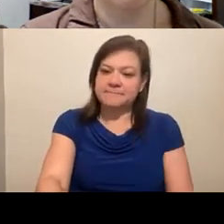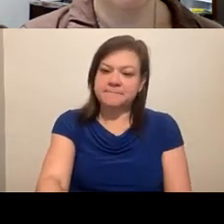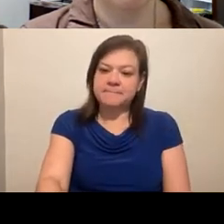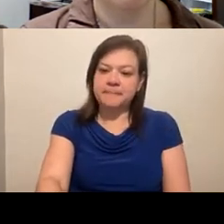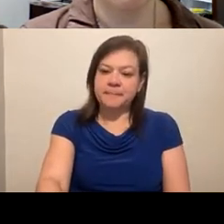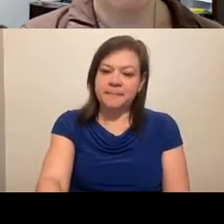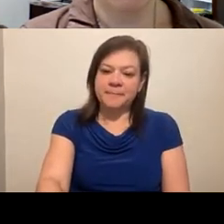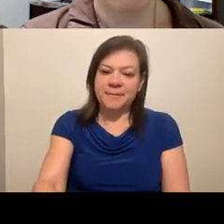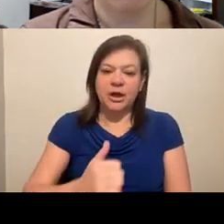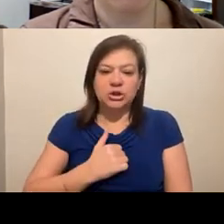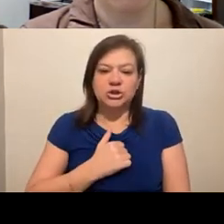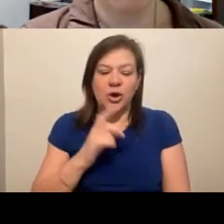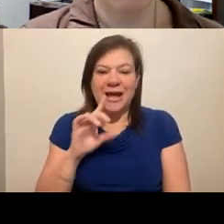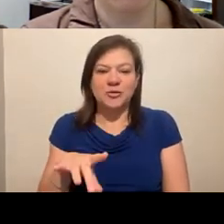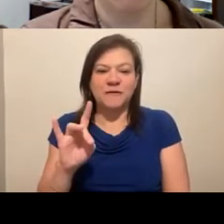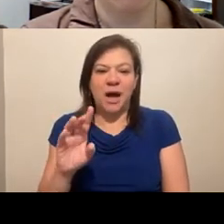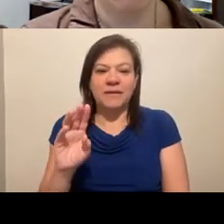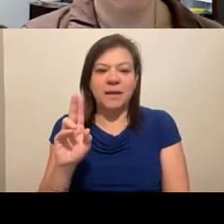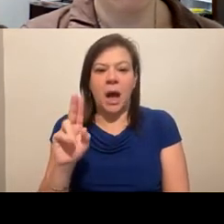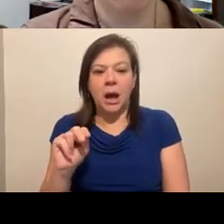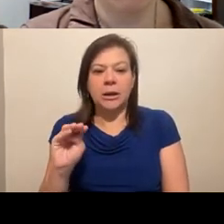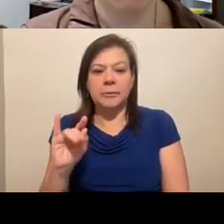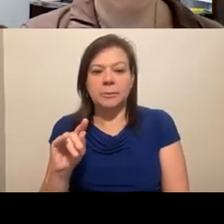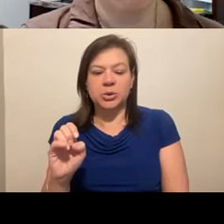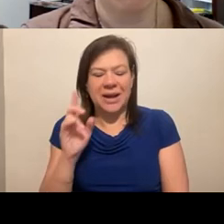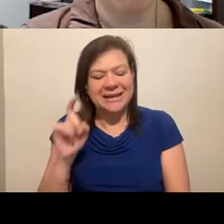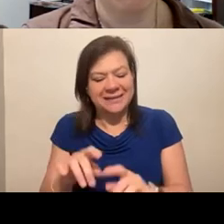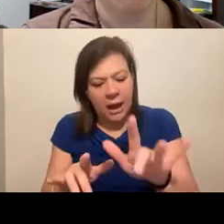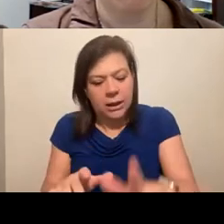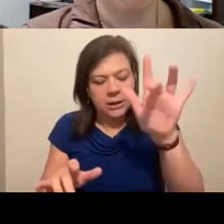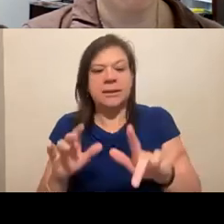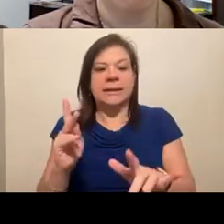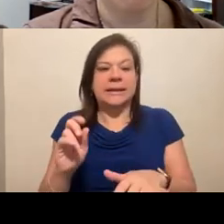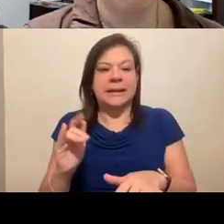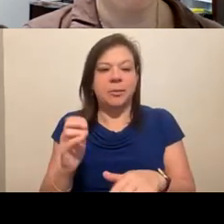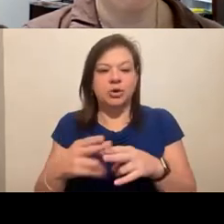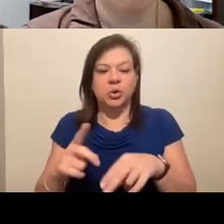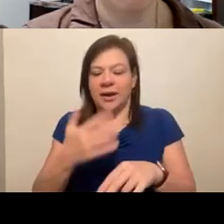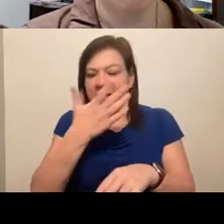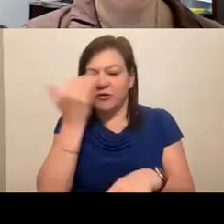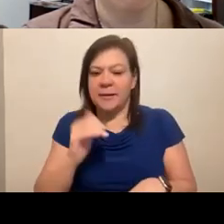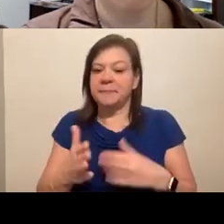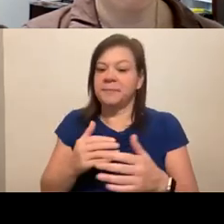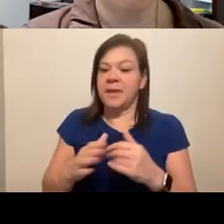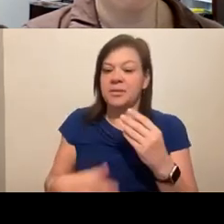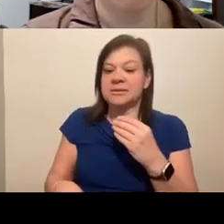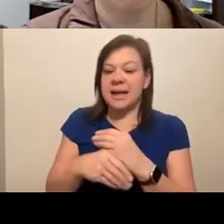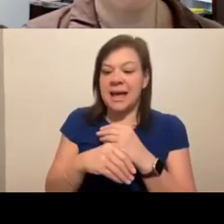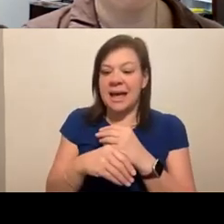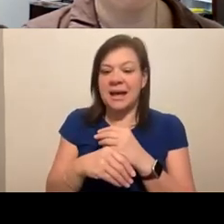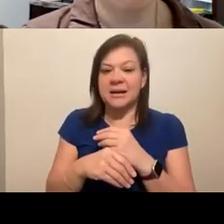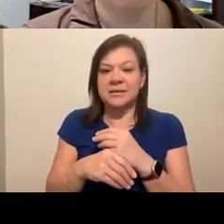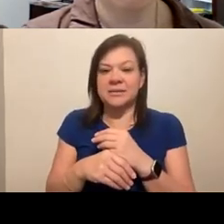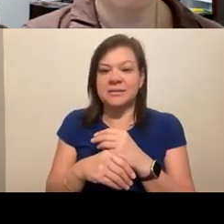Sorry, finding my mute button. I can never remember that keyboard shortcut. I would love to add to that